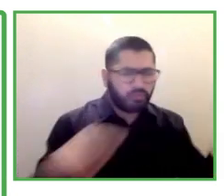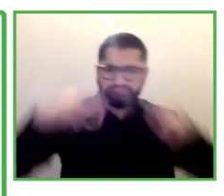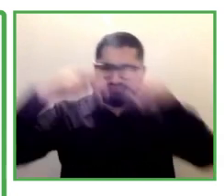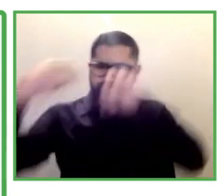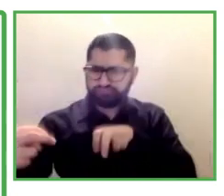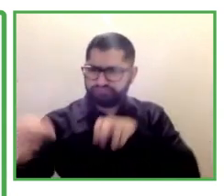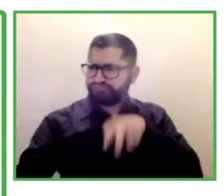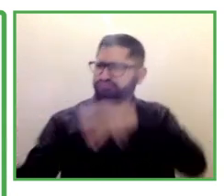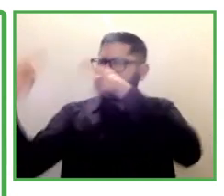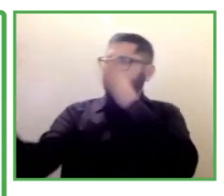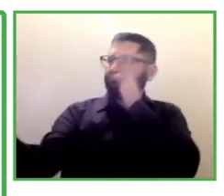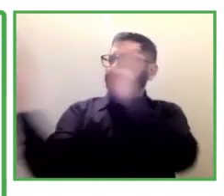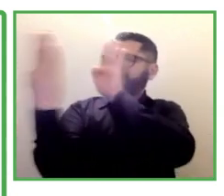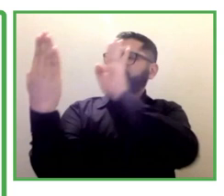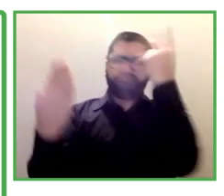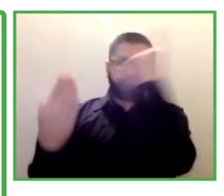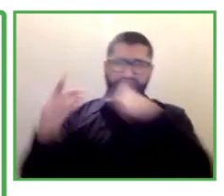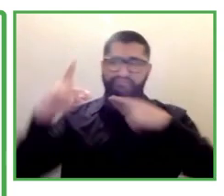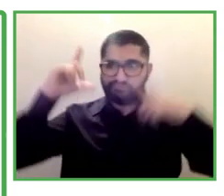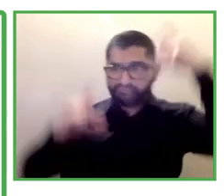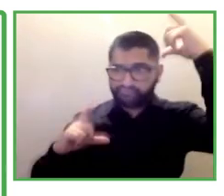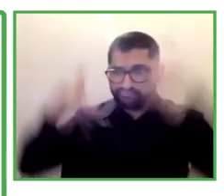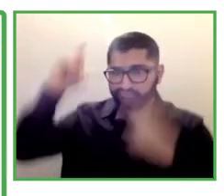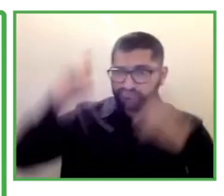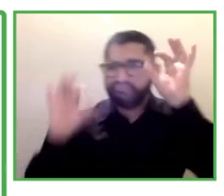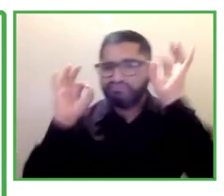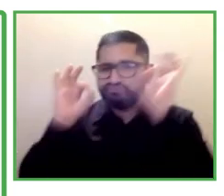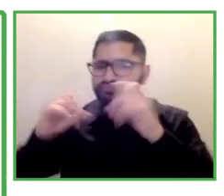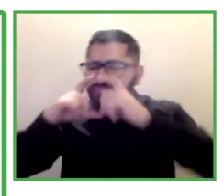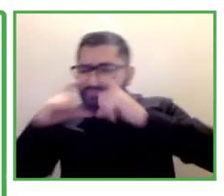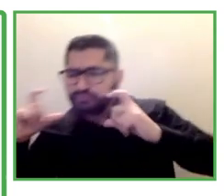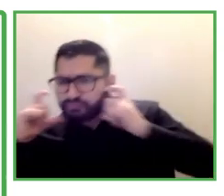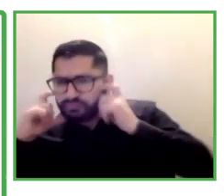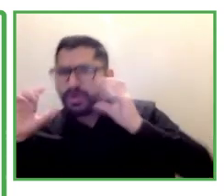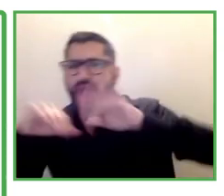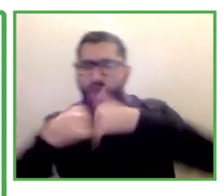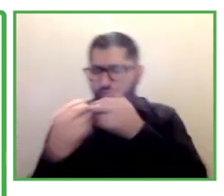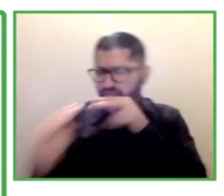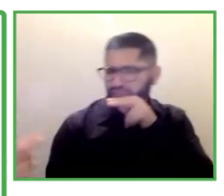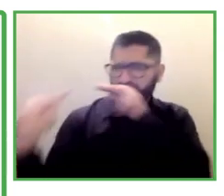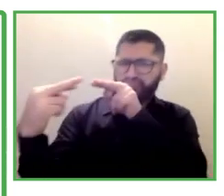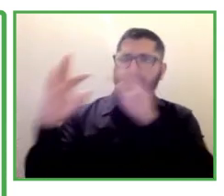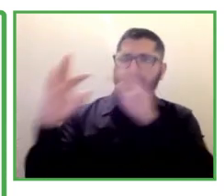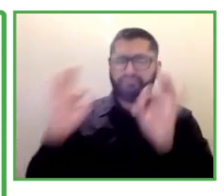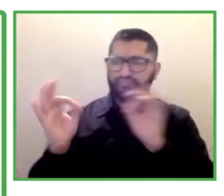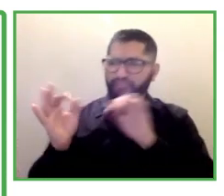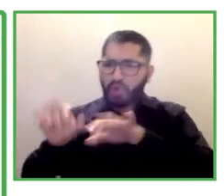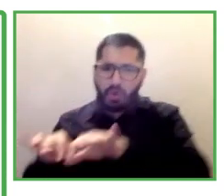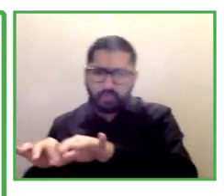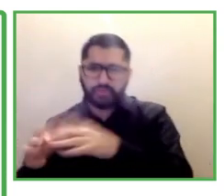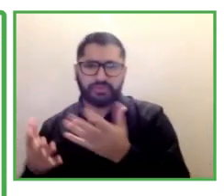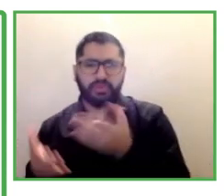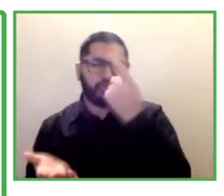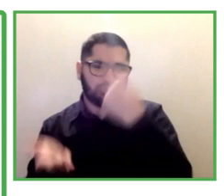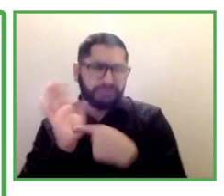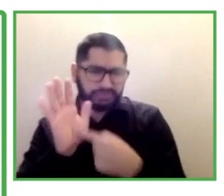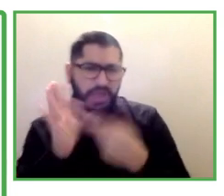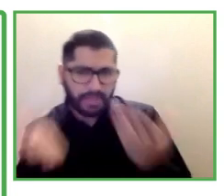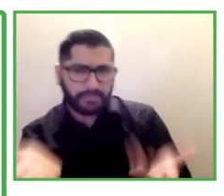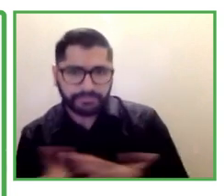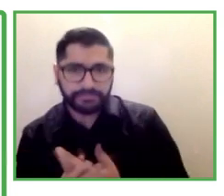to get your, his attention from behind, tap him gently on the shoulder and you can communicate through written channel channels. Sorry.